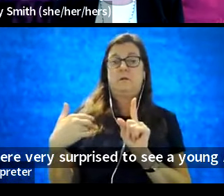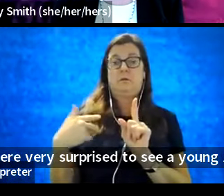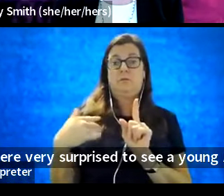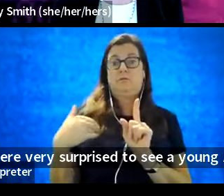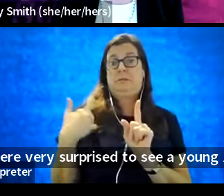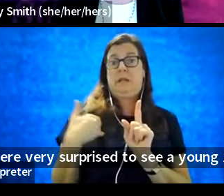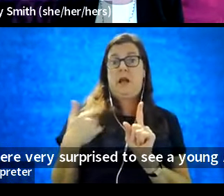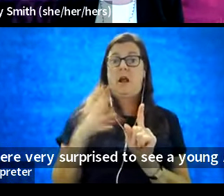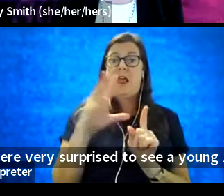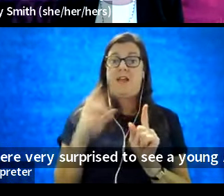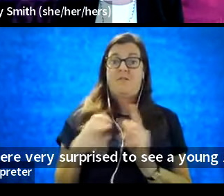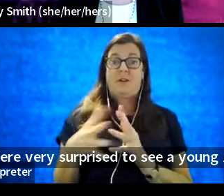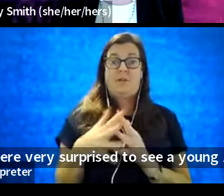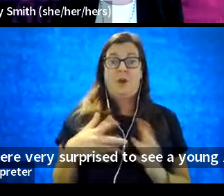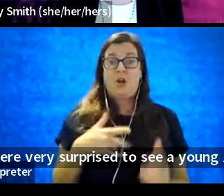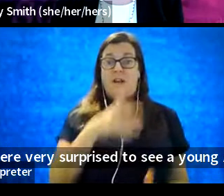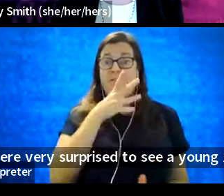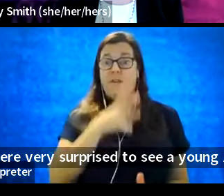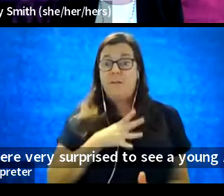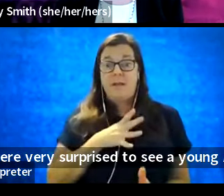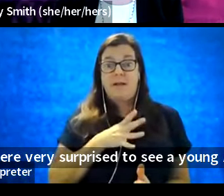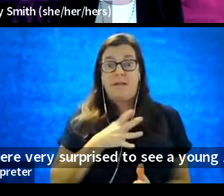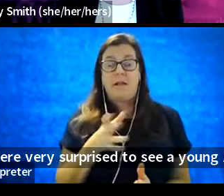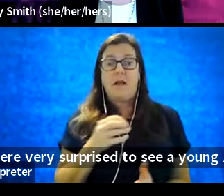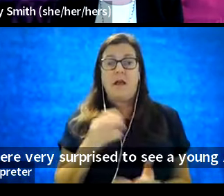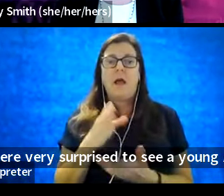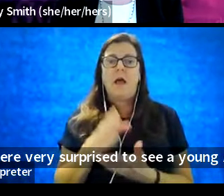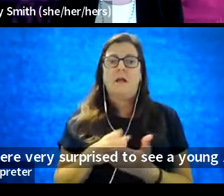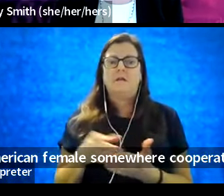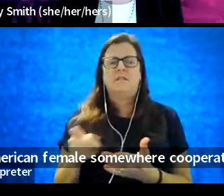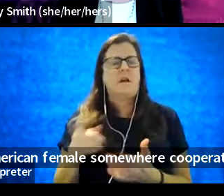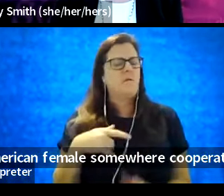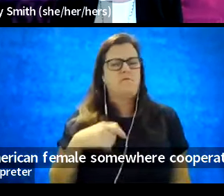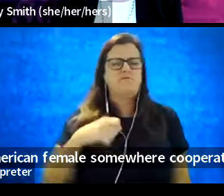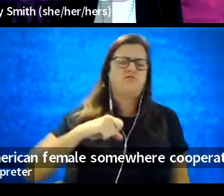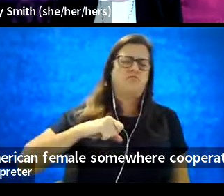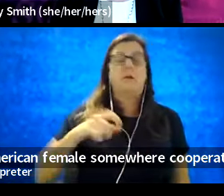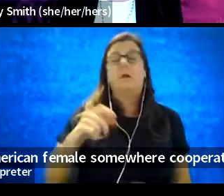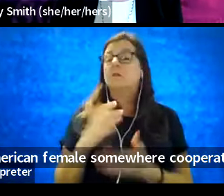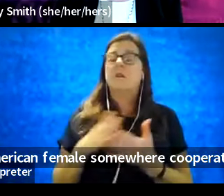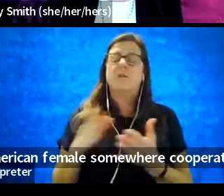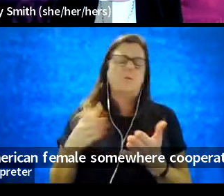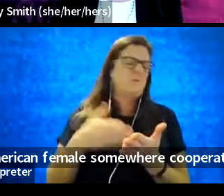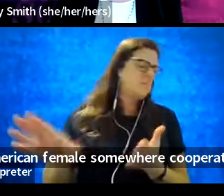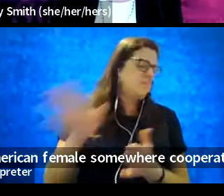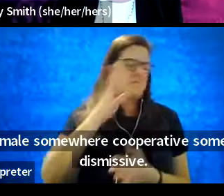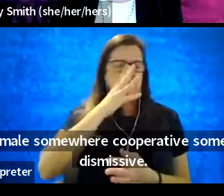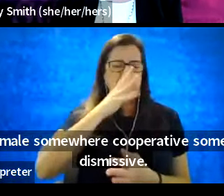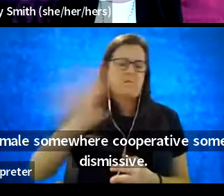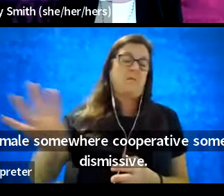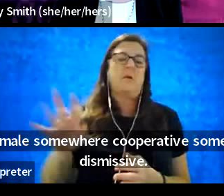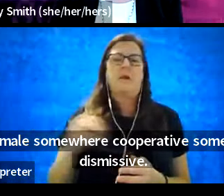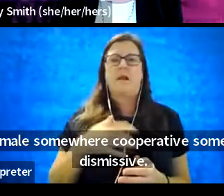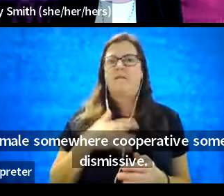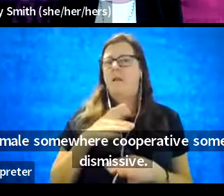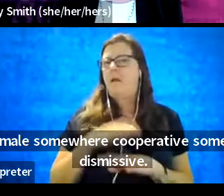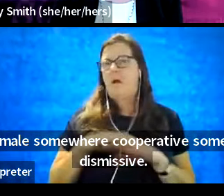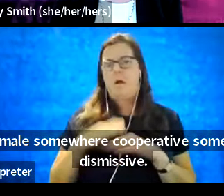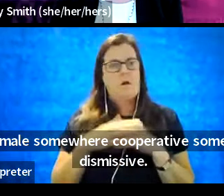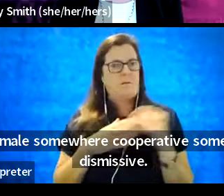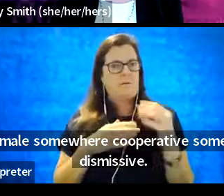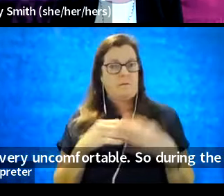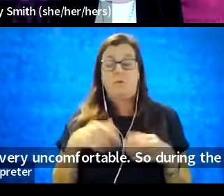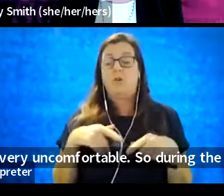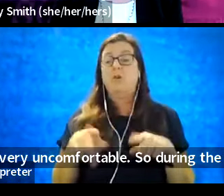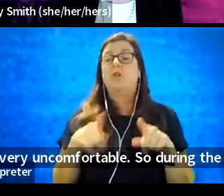female. Some were uncooperative. Some were very dismissive. I felt very uncomfortable. So